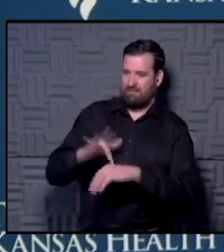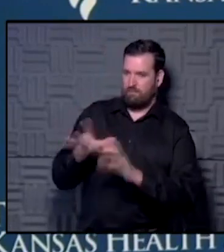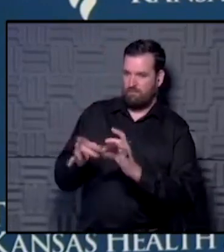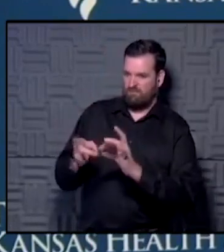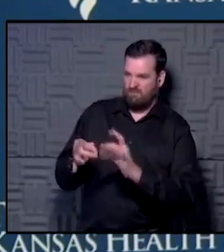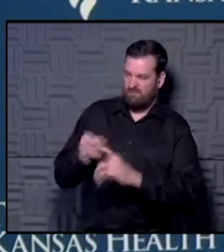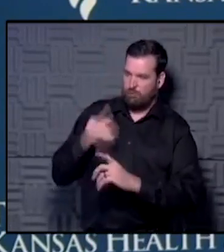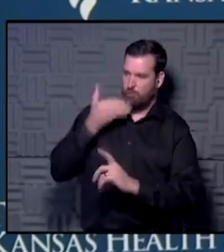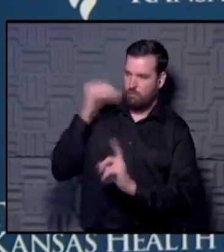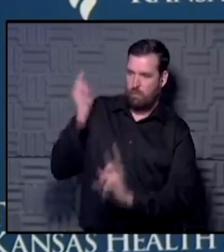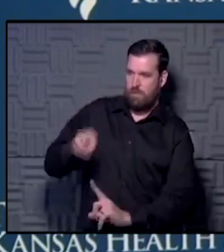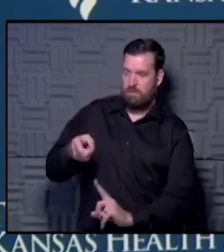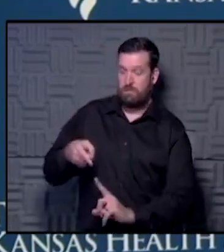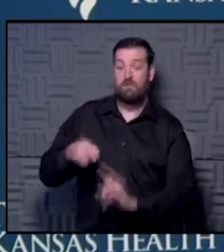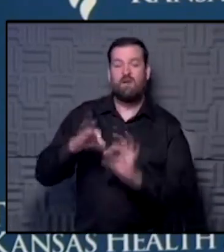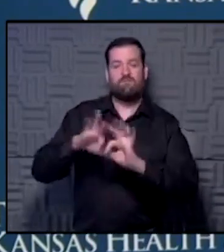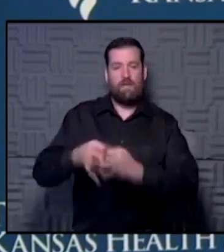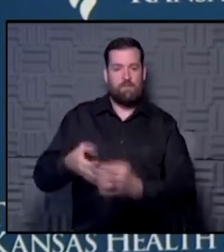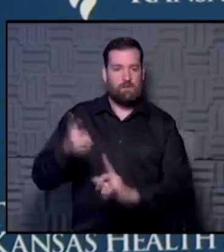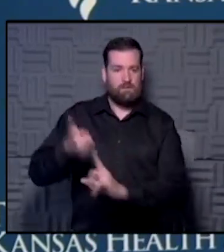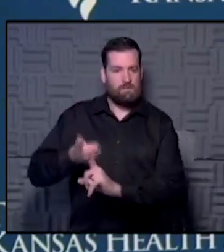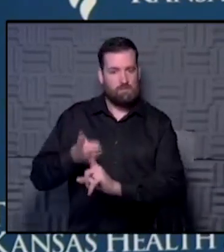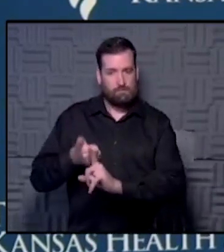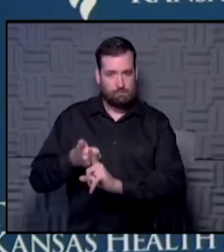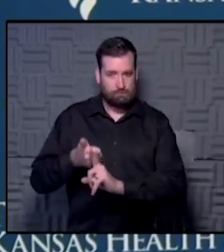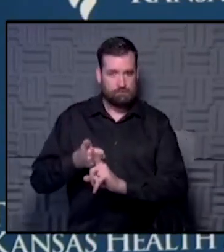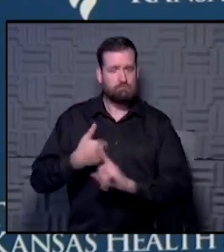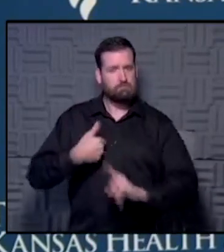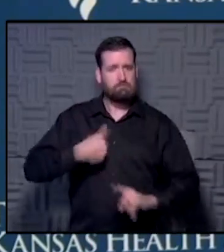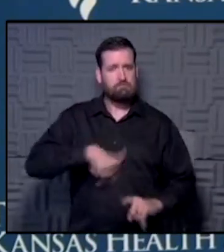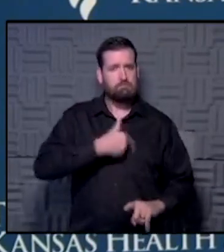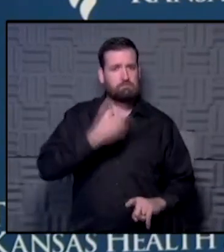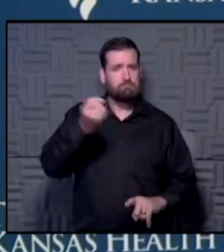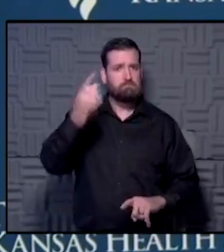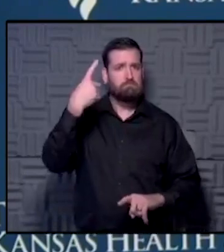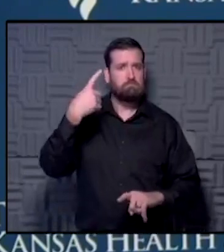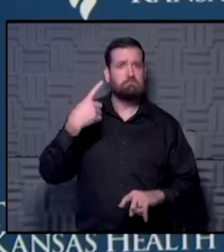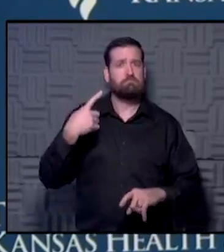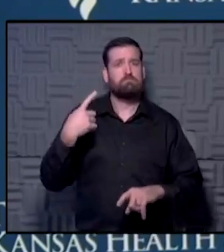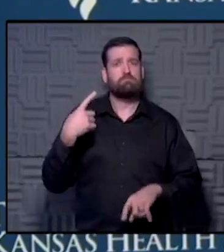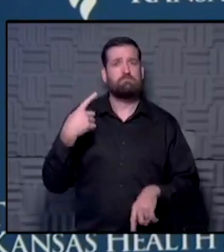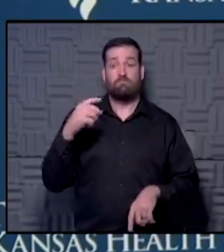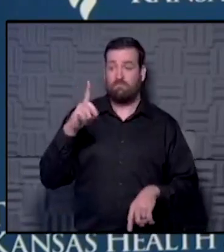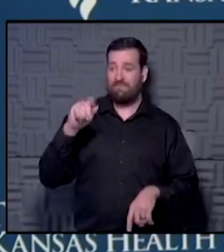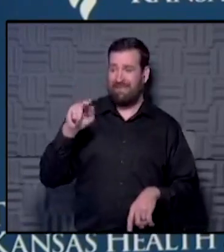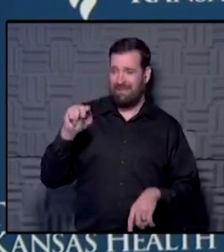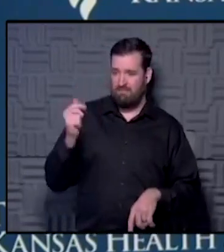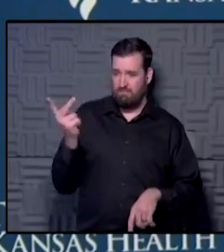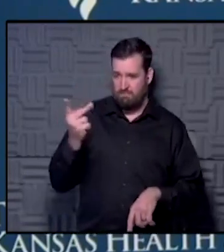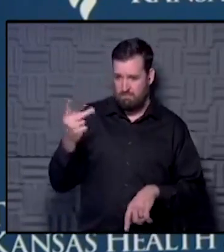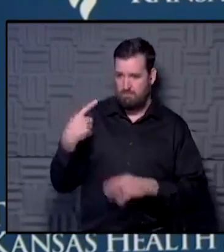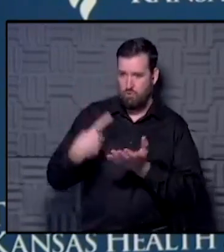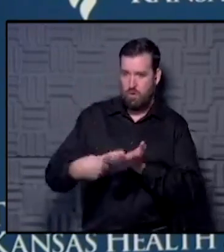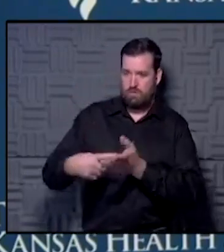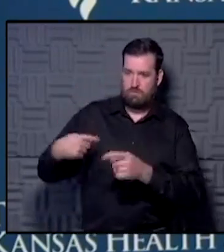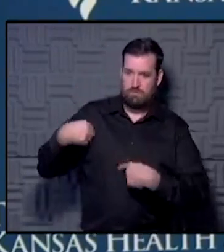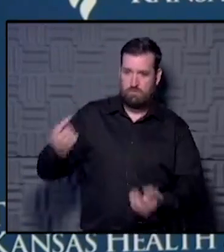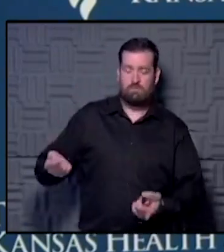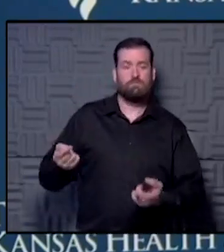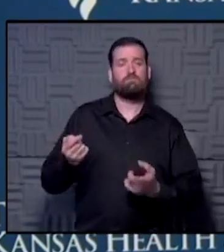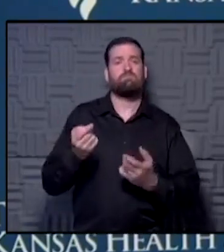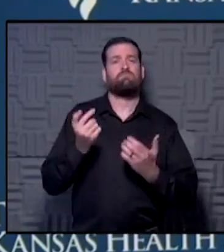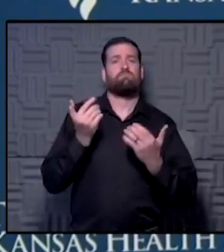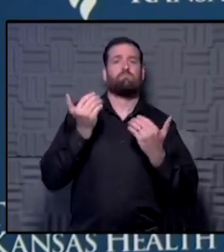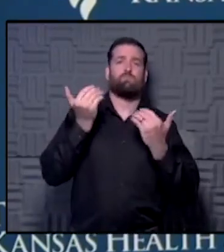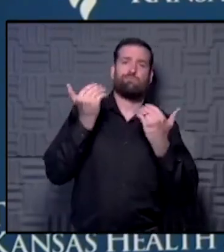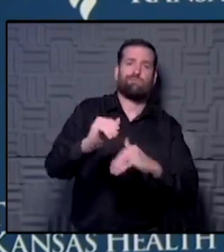great point about family members, as we all understand. And you and Dana have been talking about we're somewhat restricting the